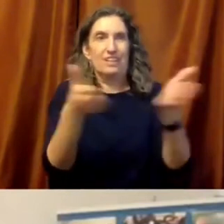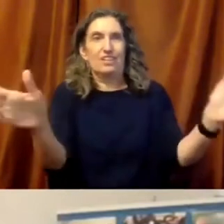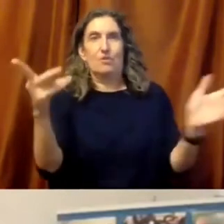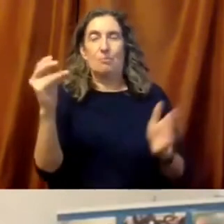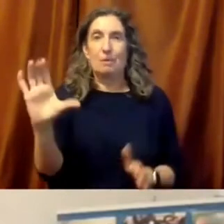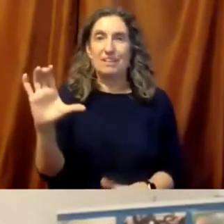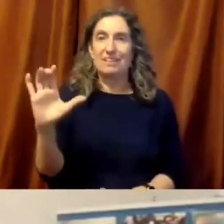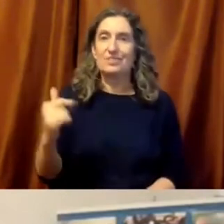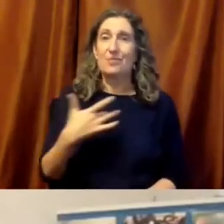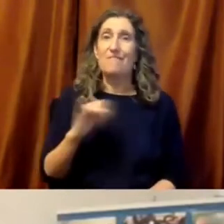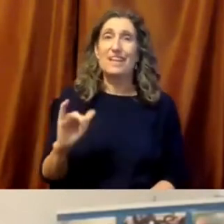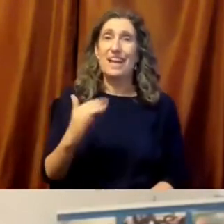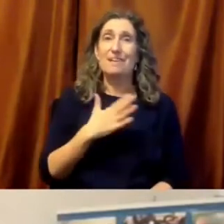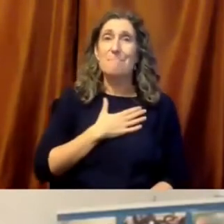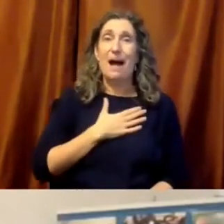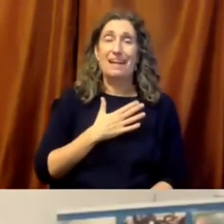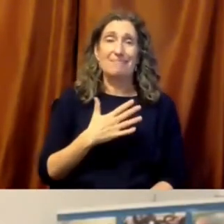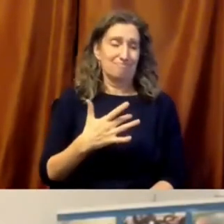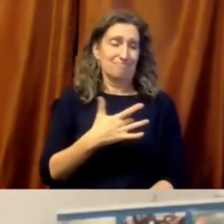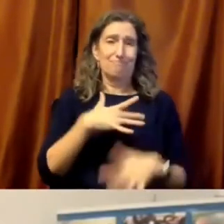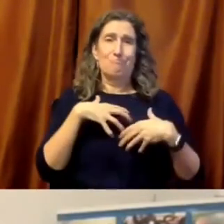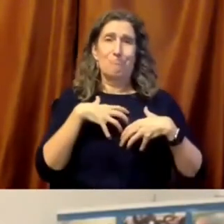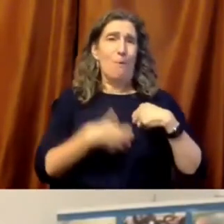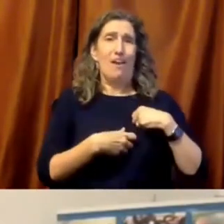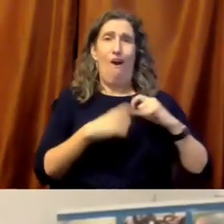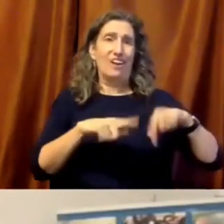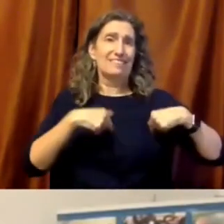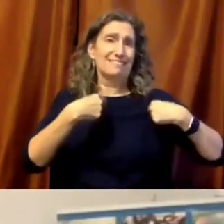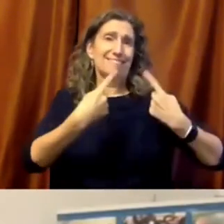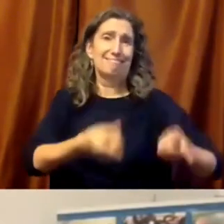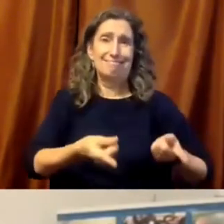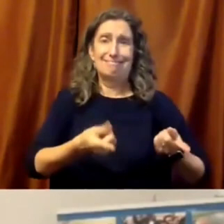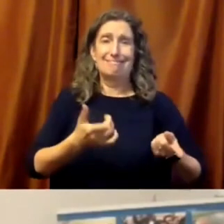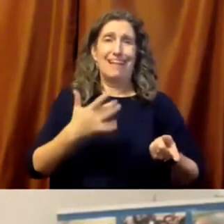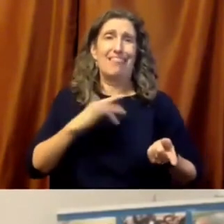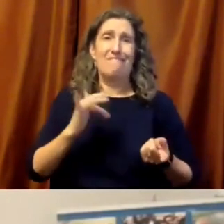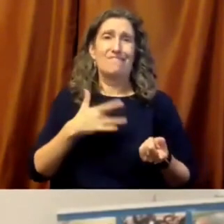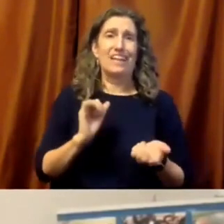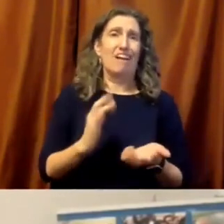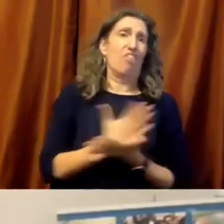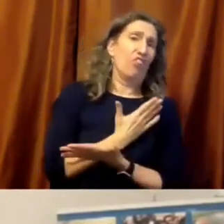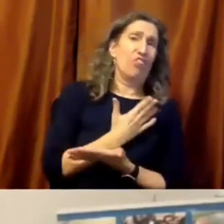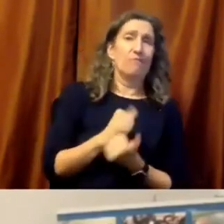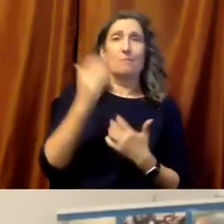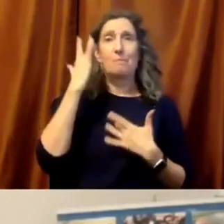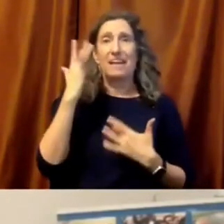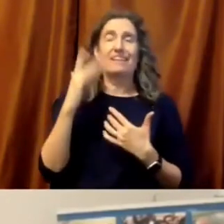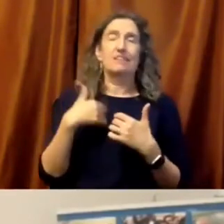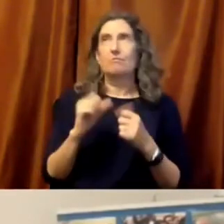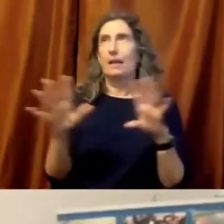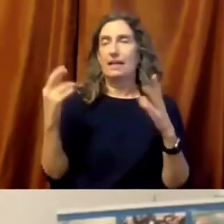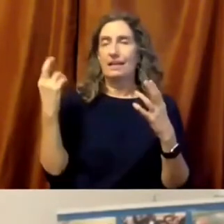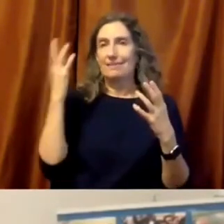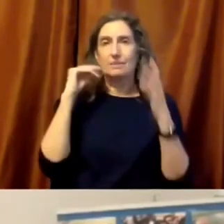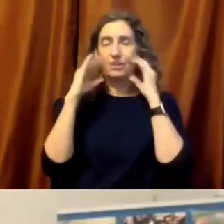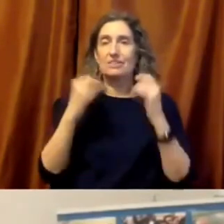like my broken heart of the grief and the dislocation and, you know, we could